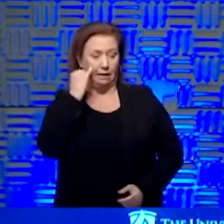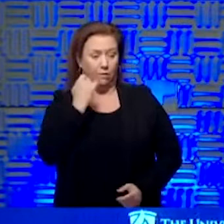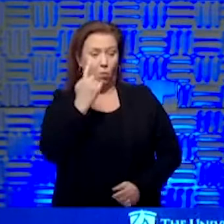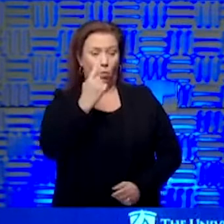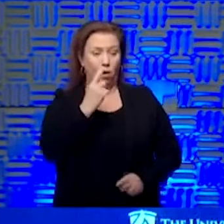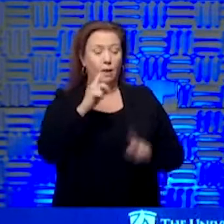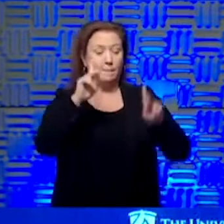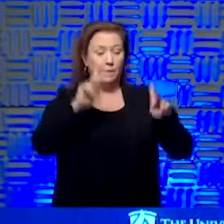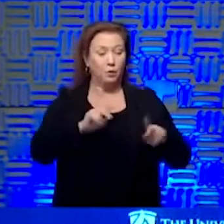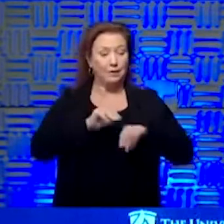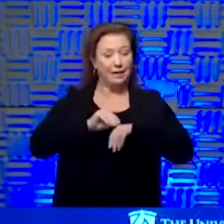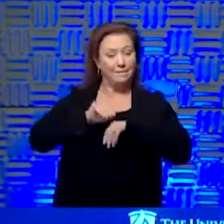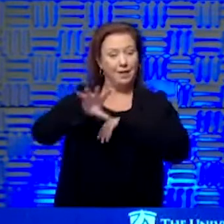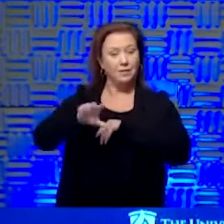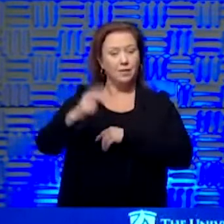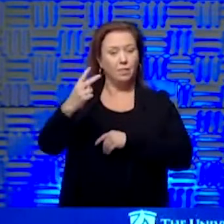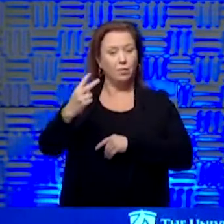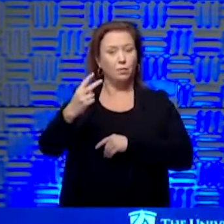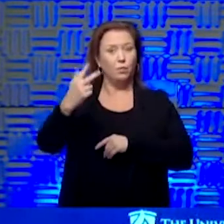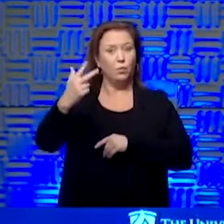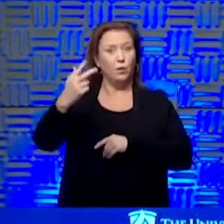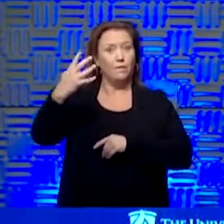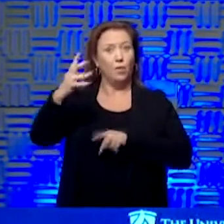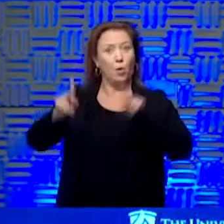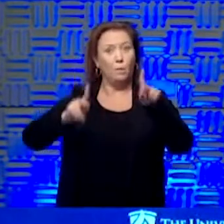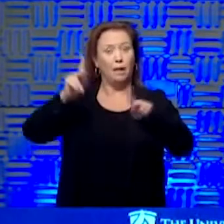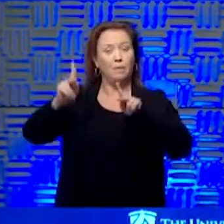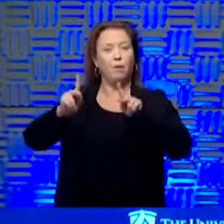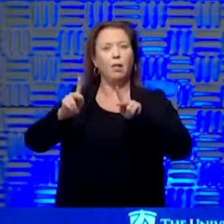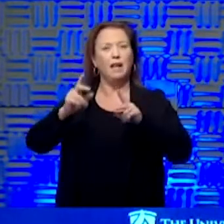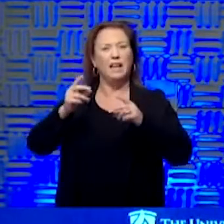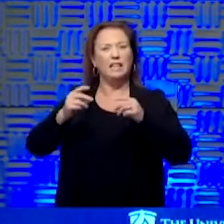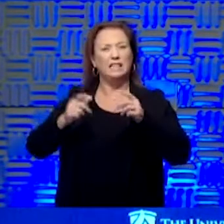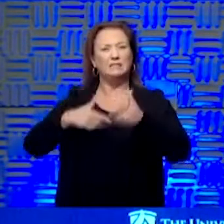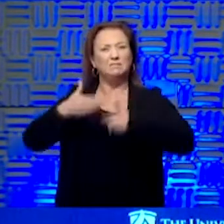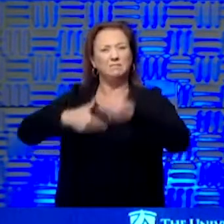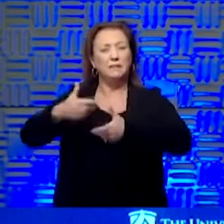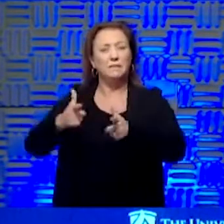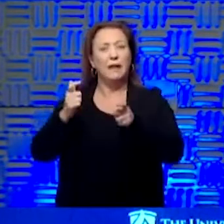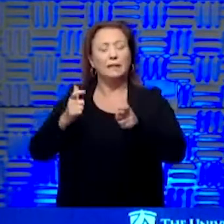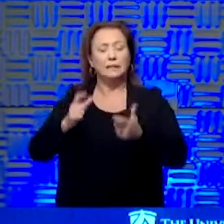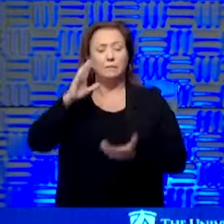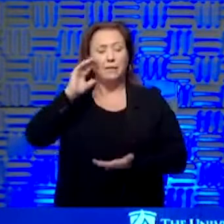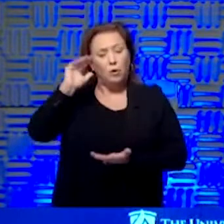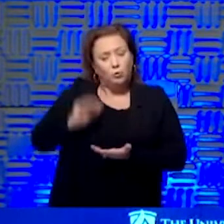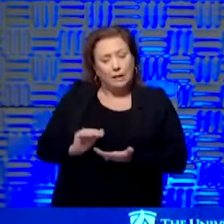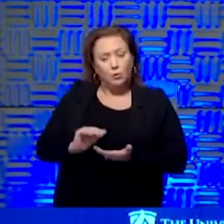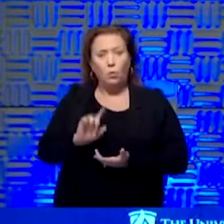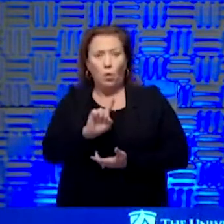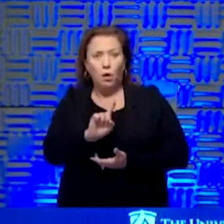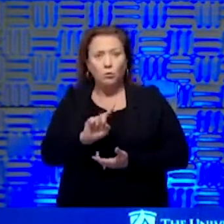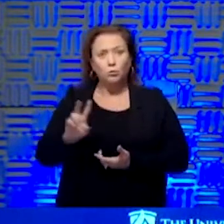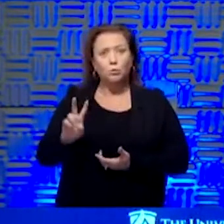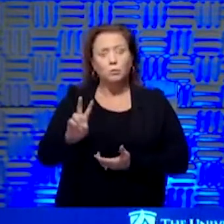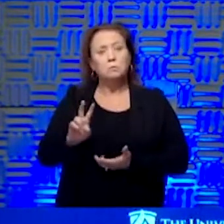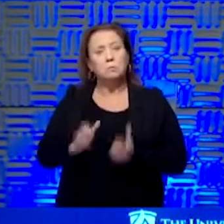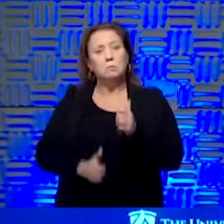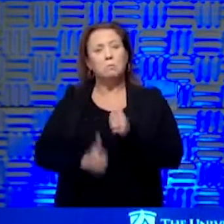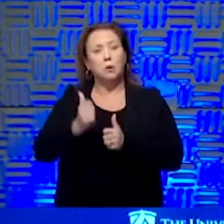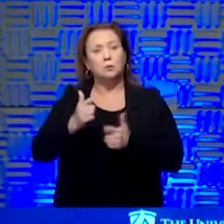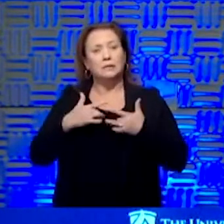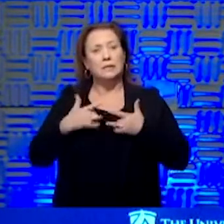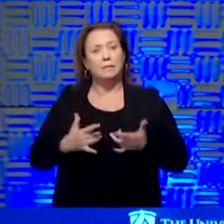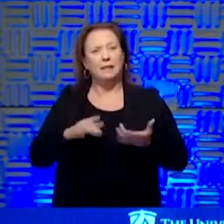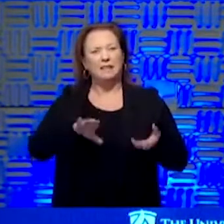we're spreading the disease pretty rapidly. If it gets down to around two, it's harder and you get down to around one. And that's when most of these things